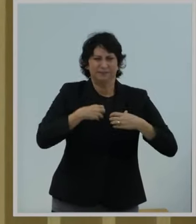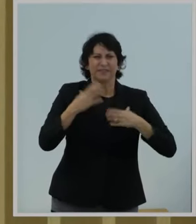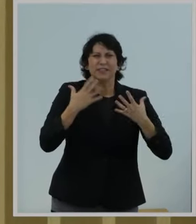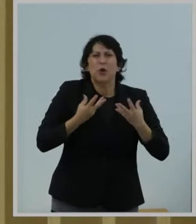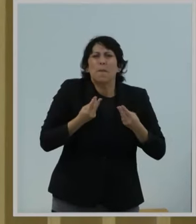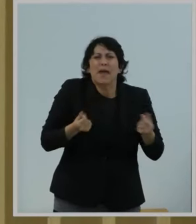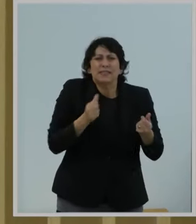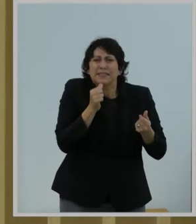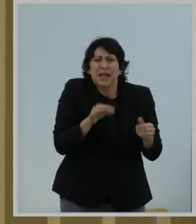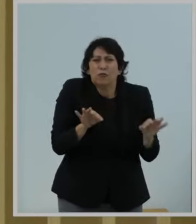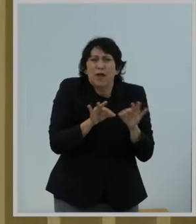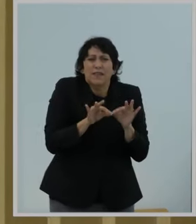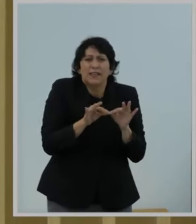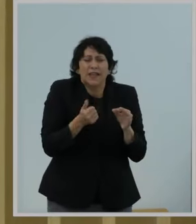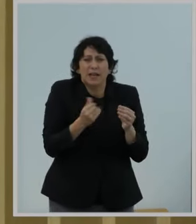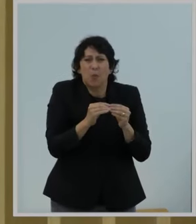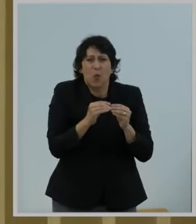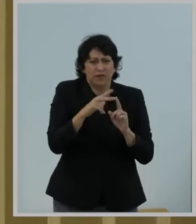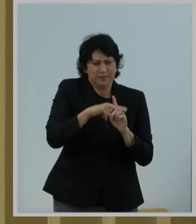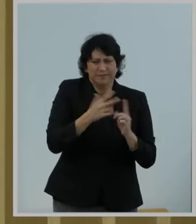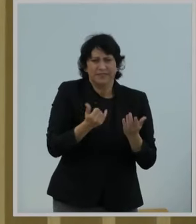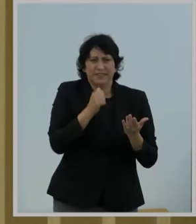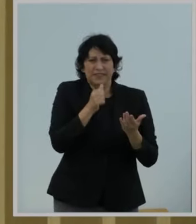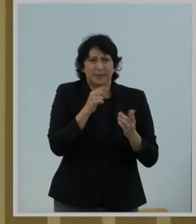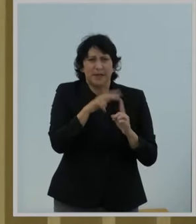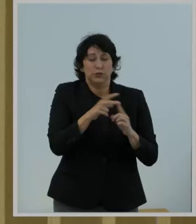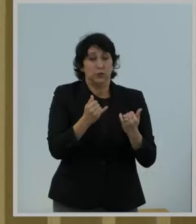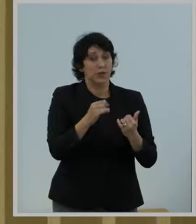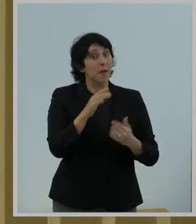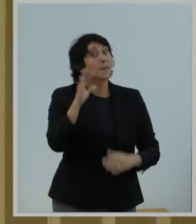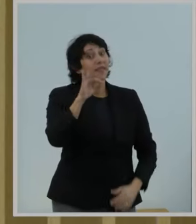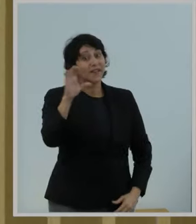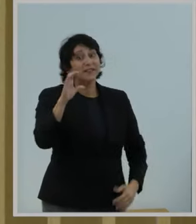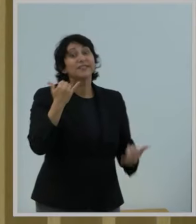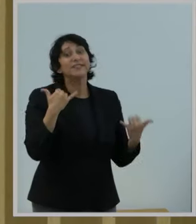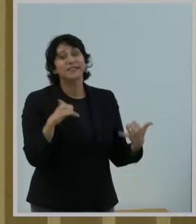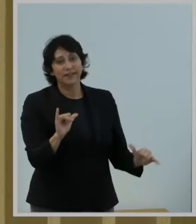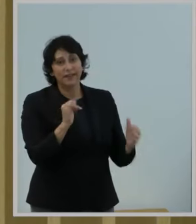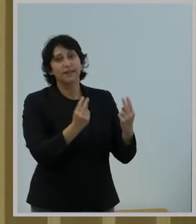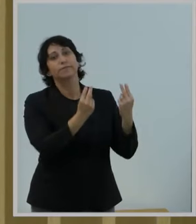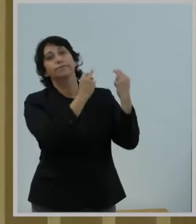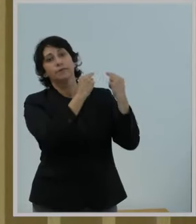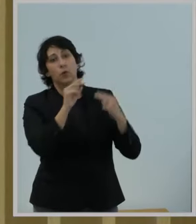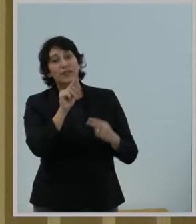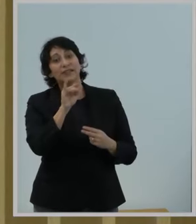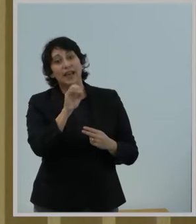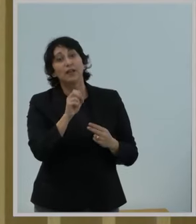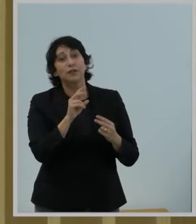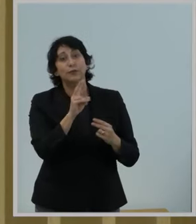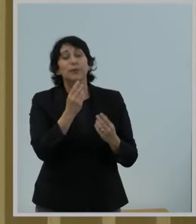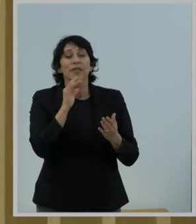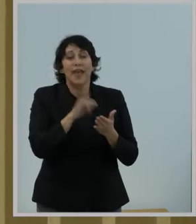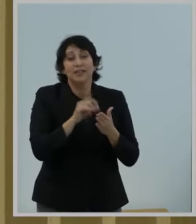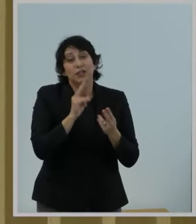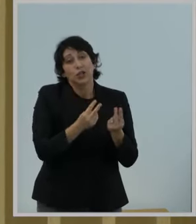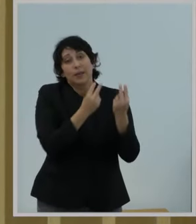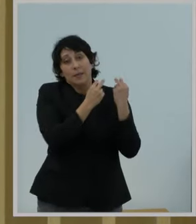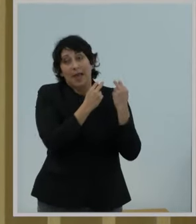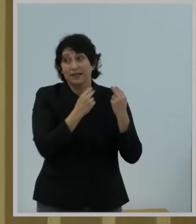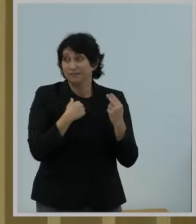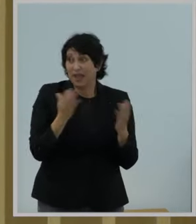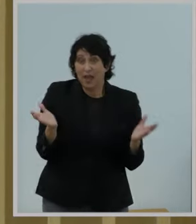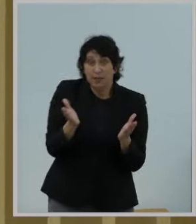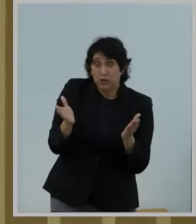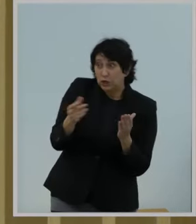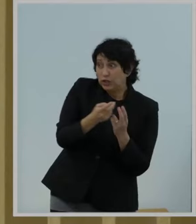relevancy. Yet that's precisely what the agency does today with Title II. I'd encourage my colleagues